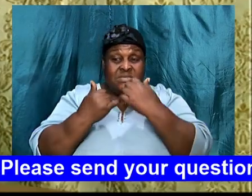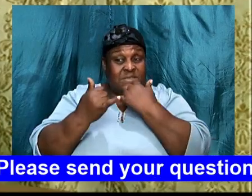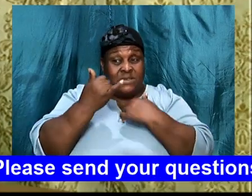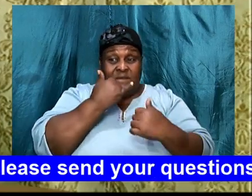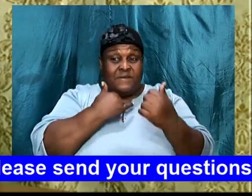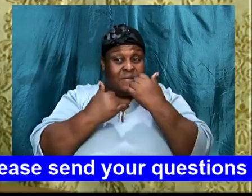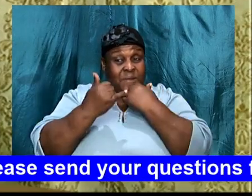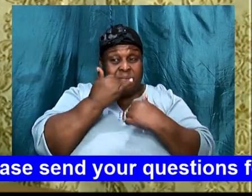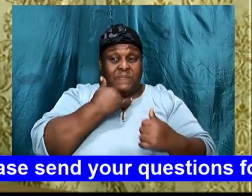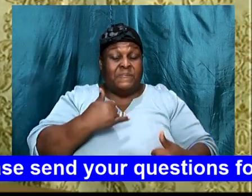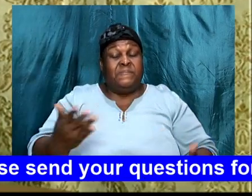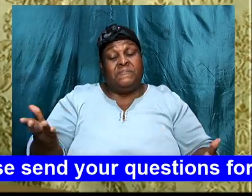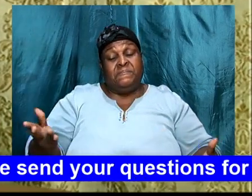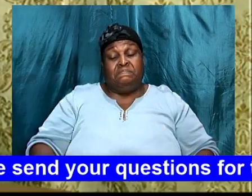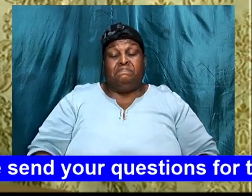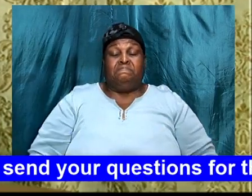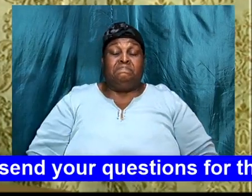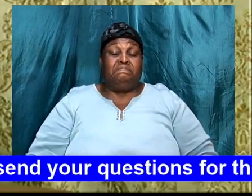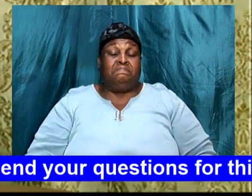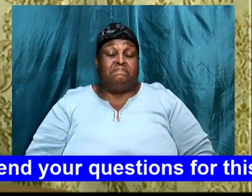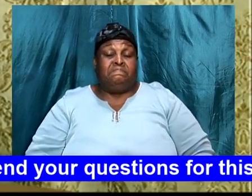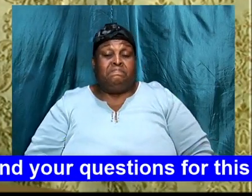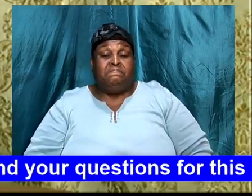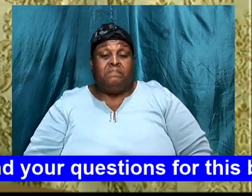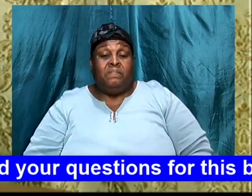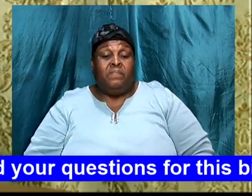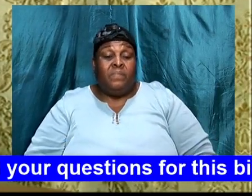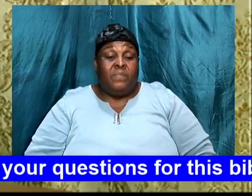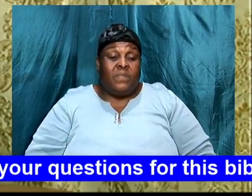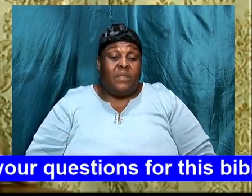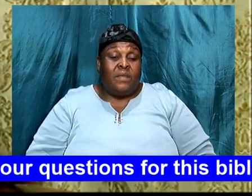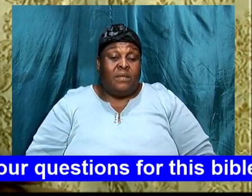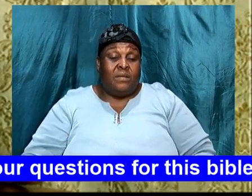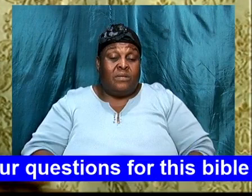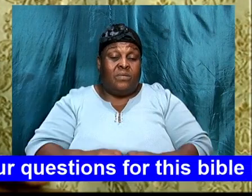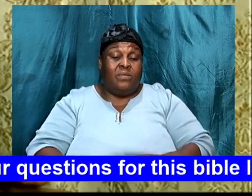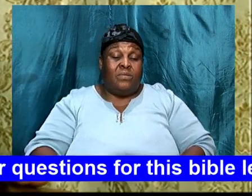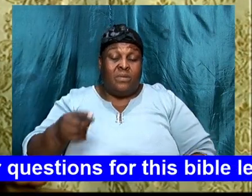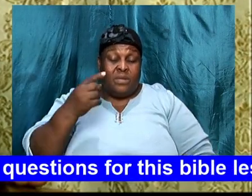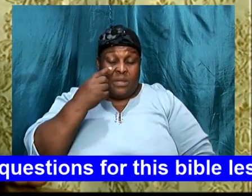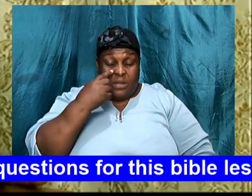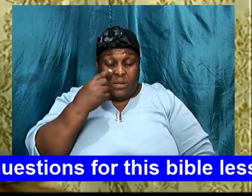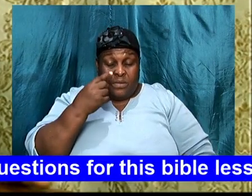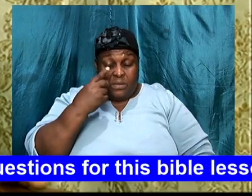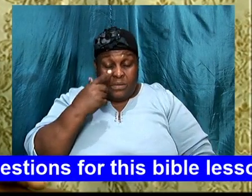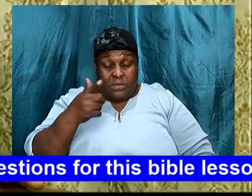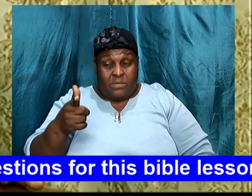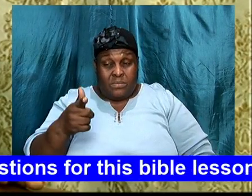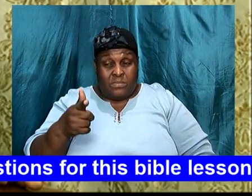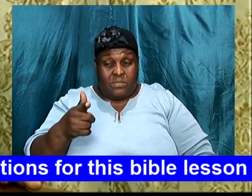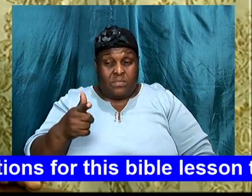and we mentioned, some of it earlier on, but we did not mention, this one, let us look at, Genesis,